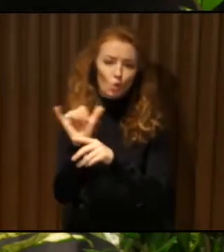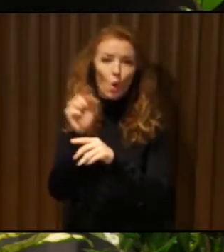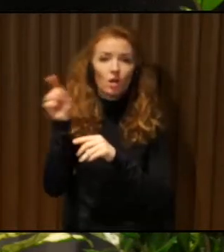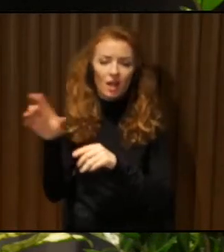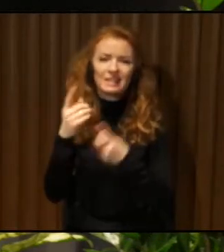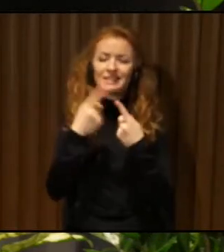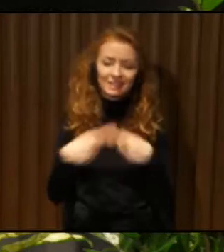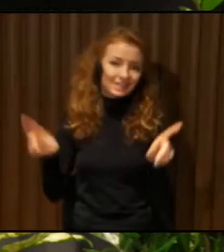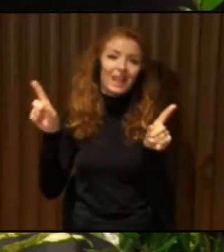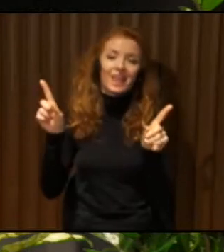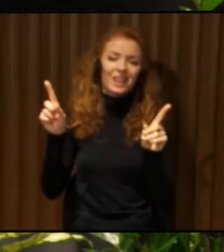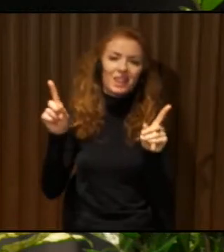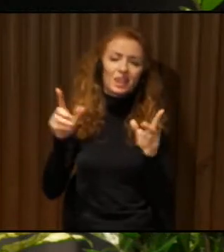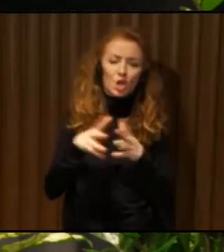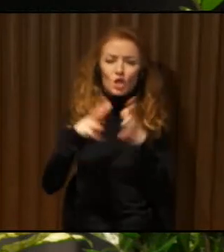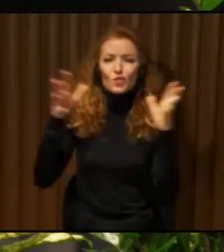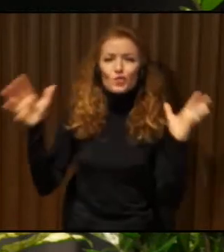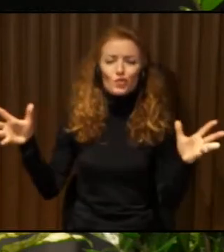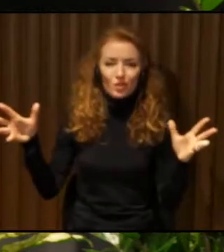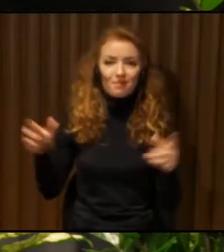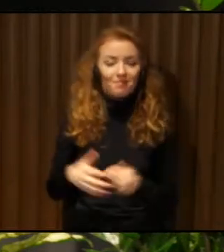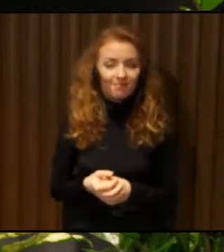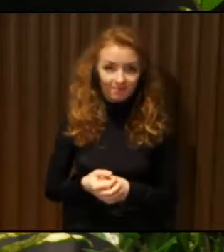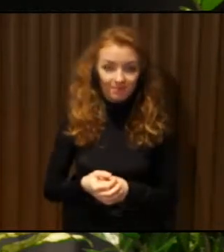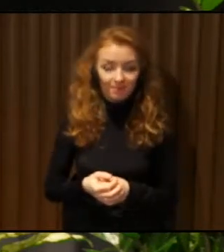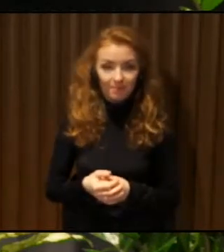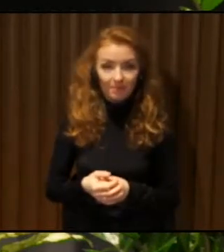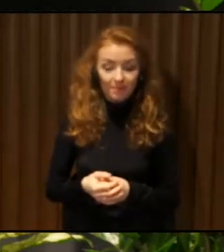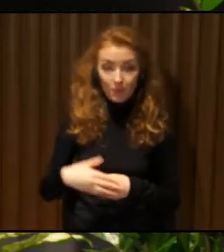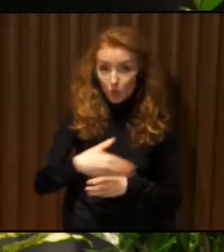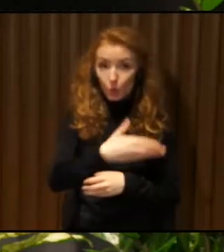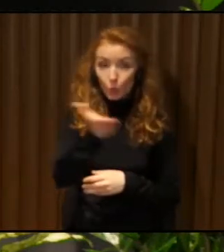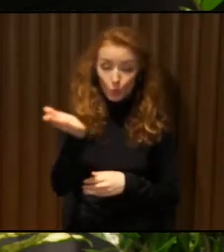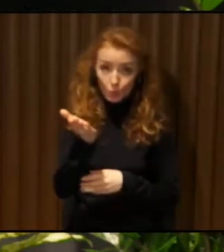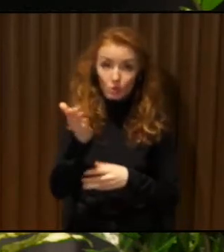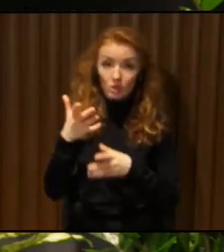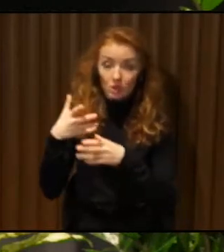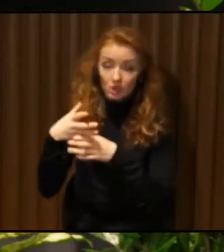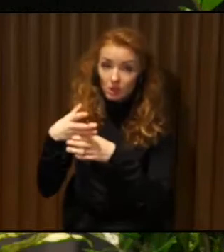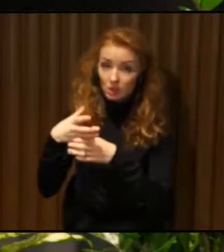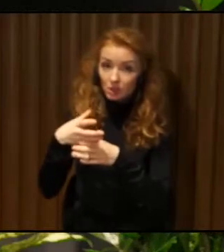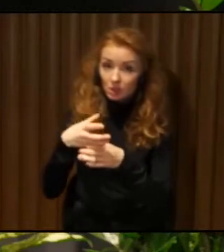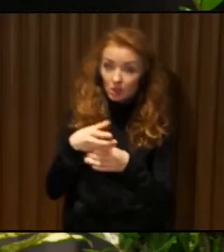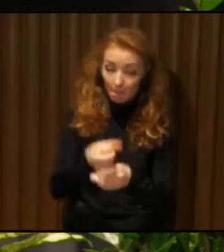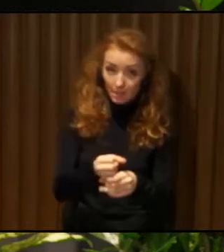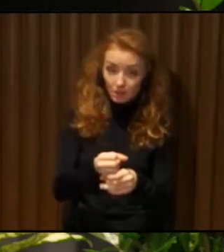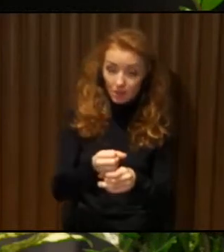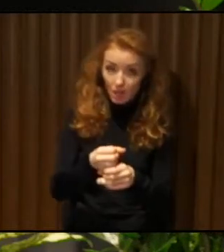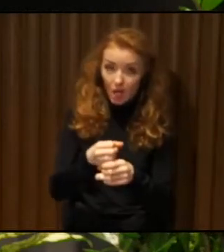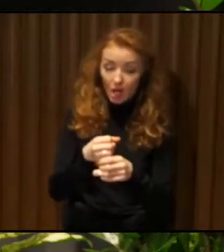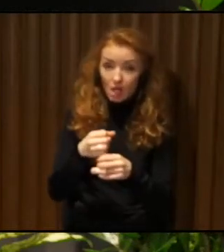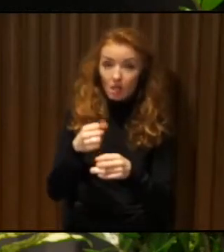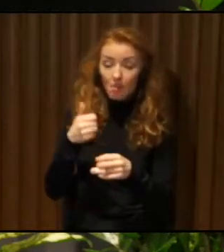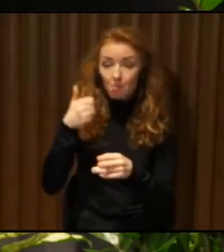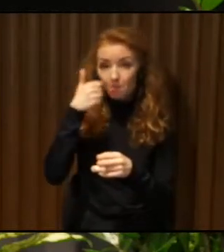you actually do a traffic more accessible, you decrease the number of private cars, you still push people to go with a public car.